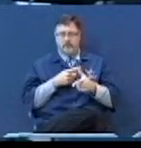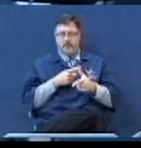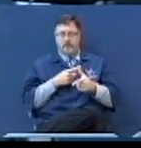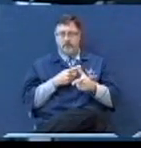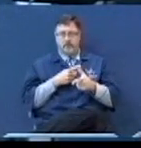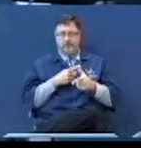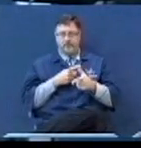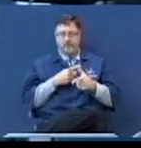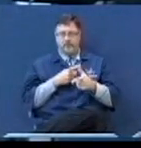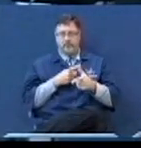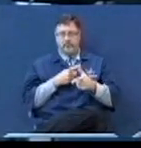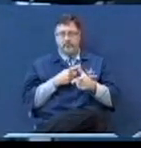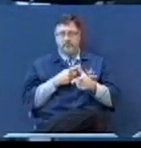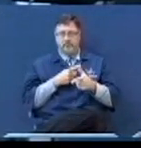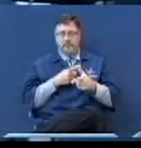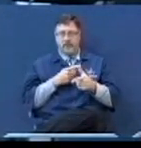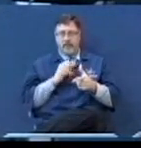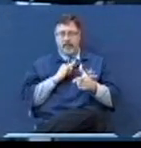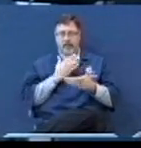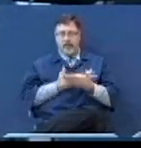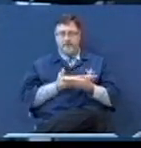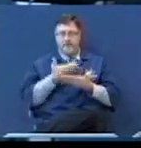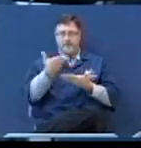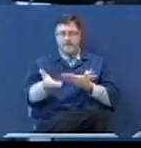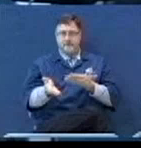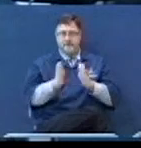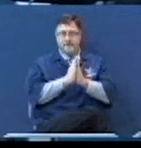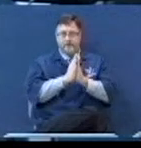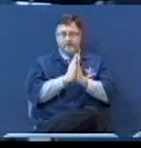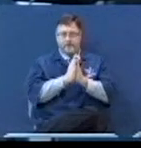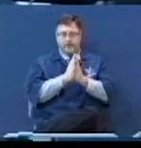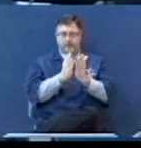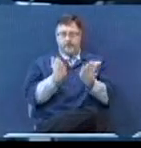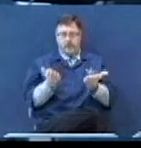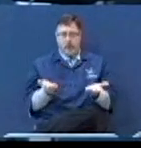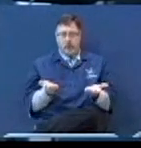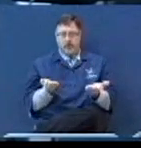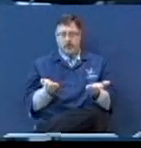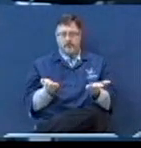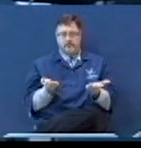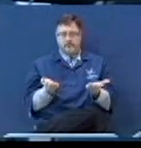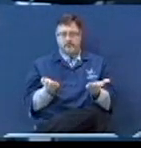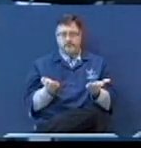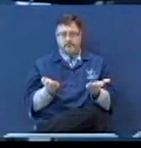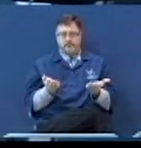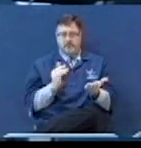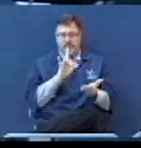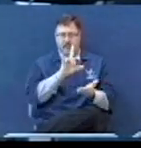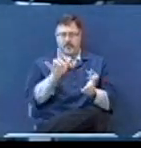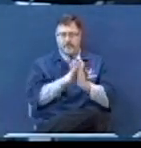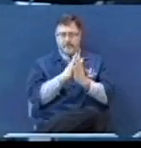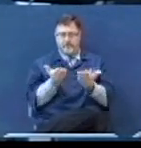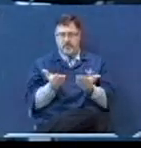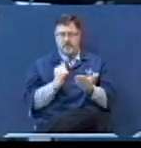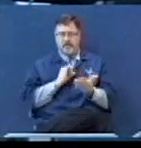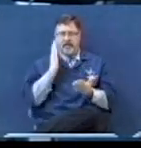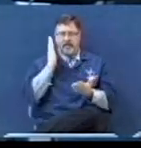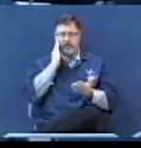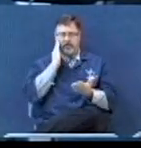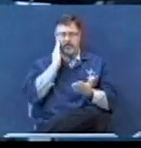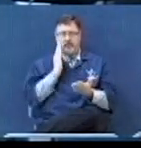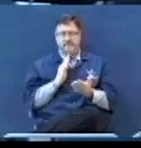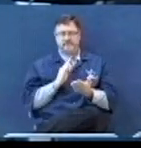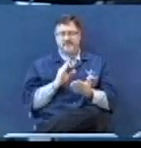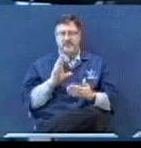First, I bought a book. I'm a book man. I love books. I know everything's going digital, but I